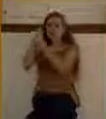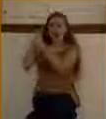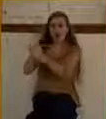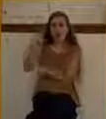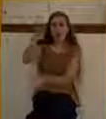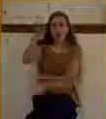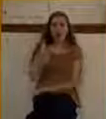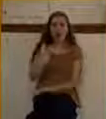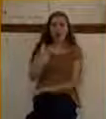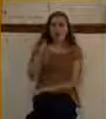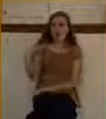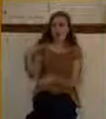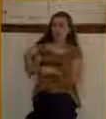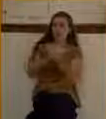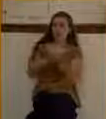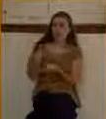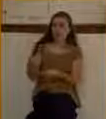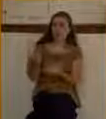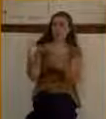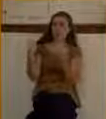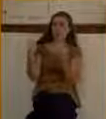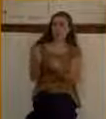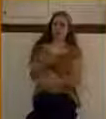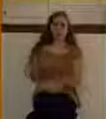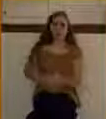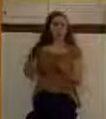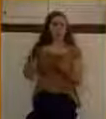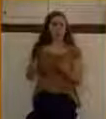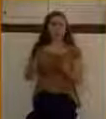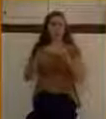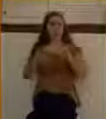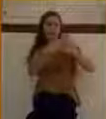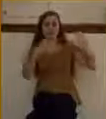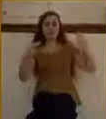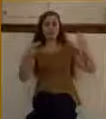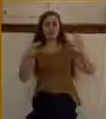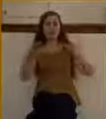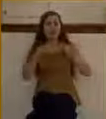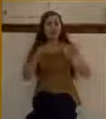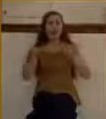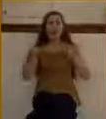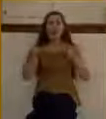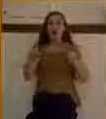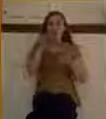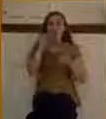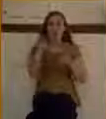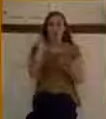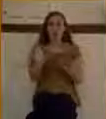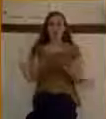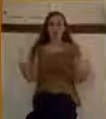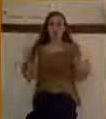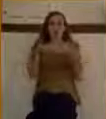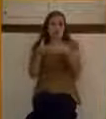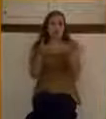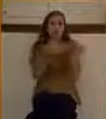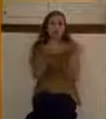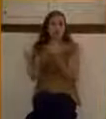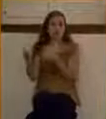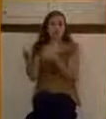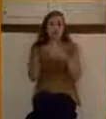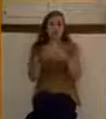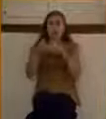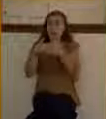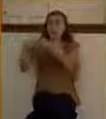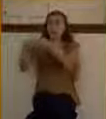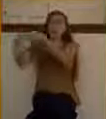you something, friend. And you don't get into the kingdom of God on the group plan. You have to have your own faith. You have to